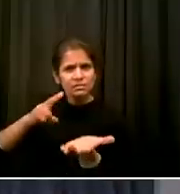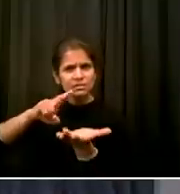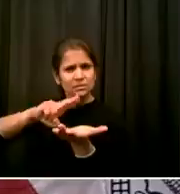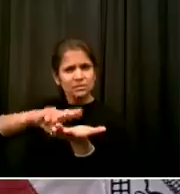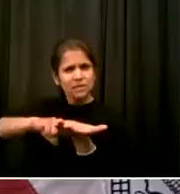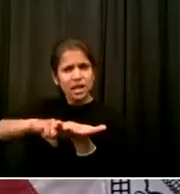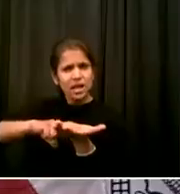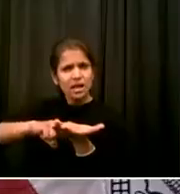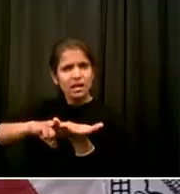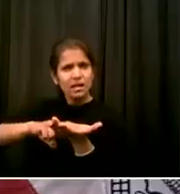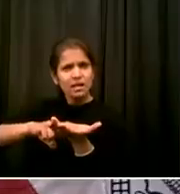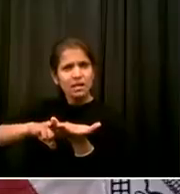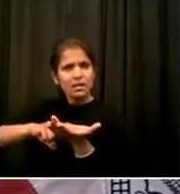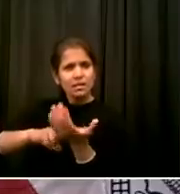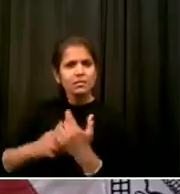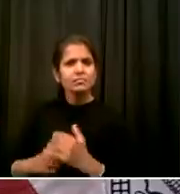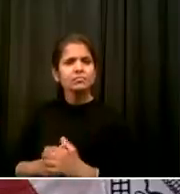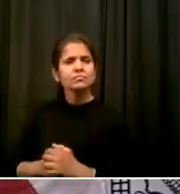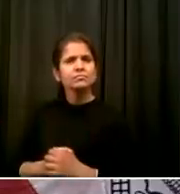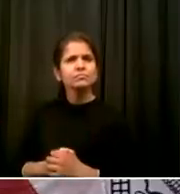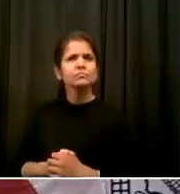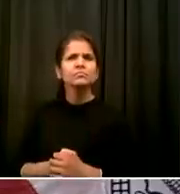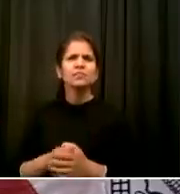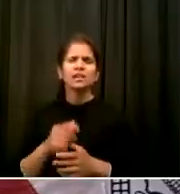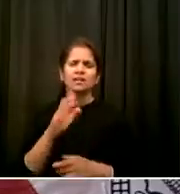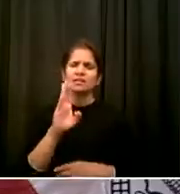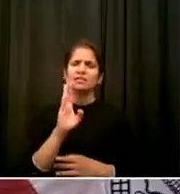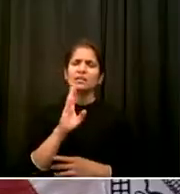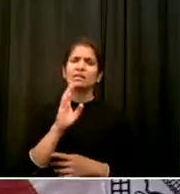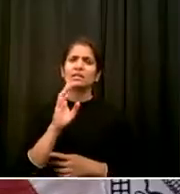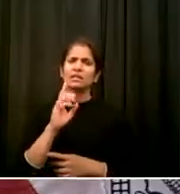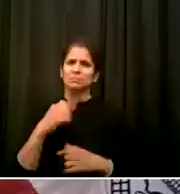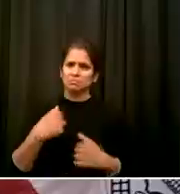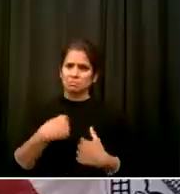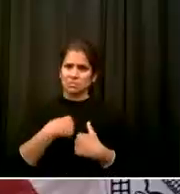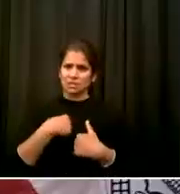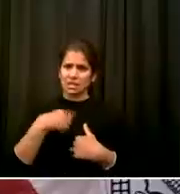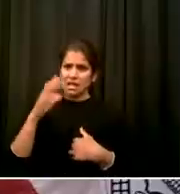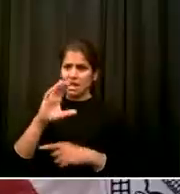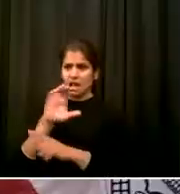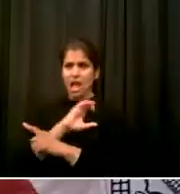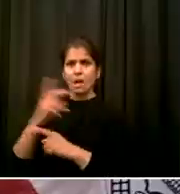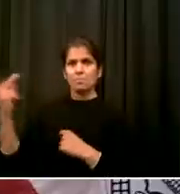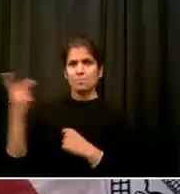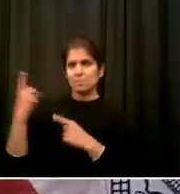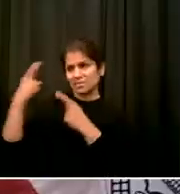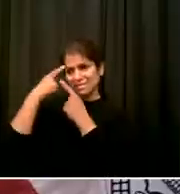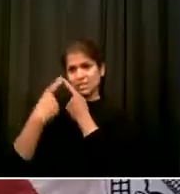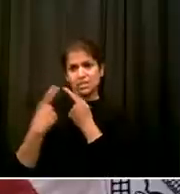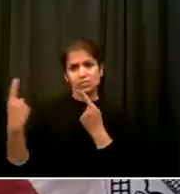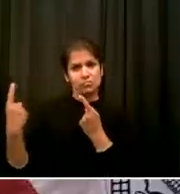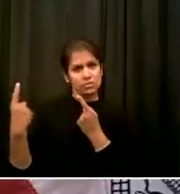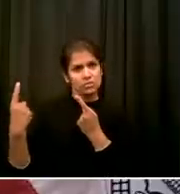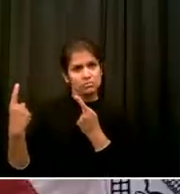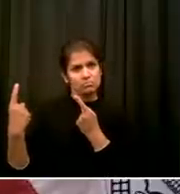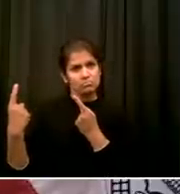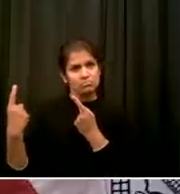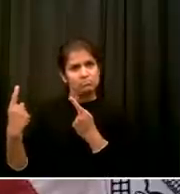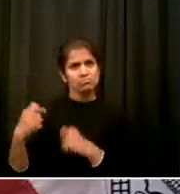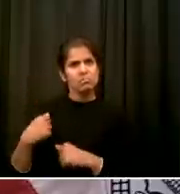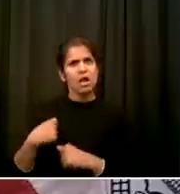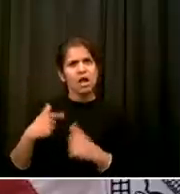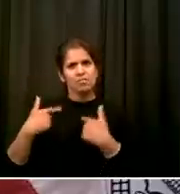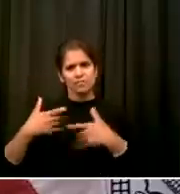Look, sometimes we disagree And I've had this conversation in great detail with Commissioner Shea, Deputy Commissioner Miller